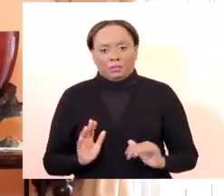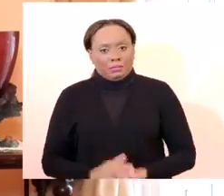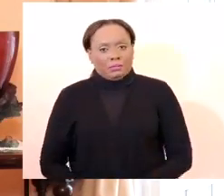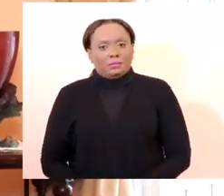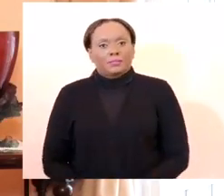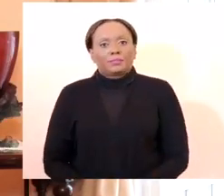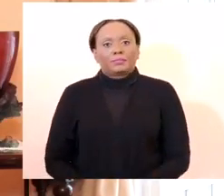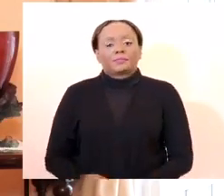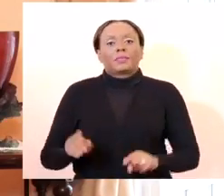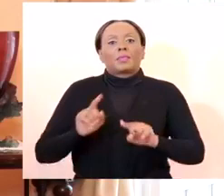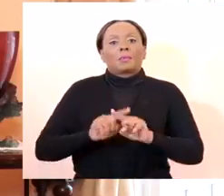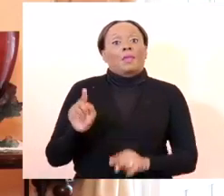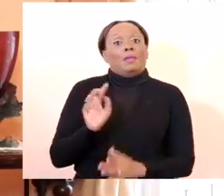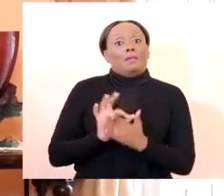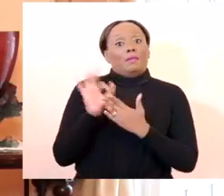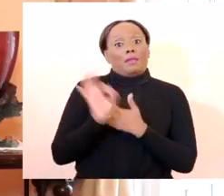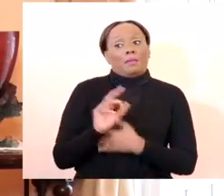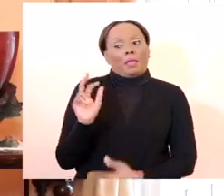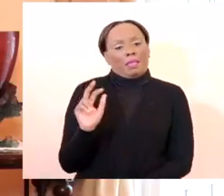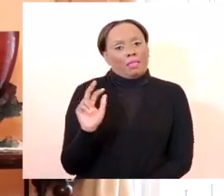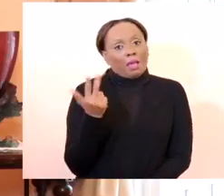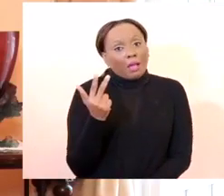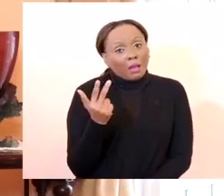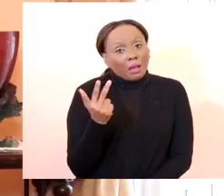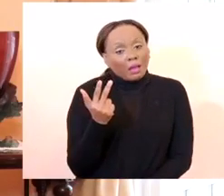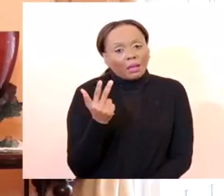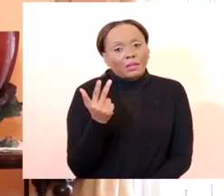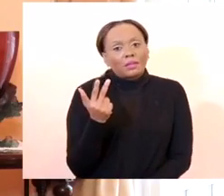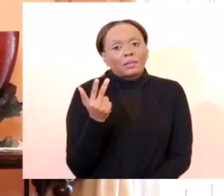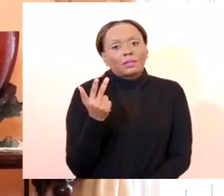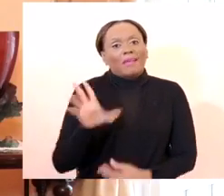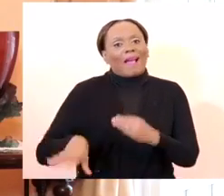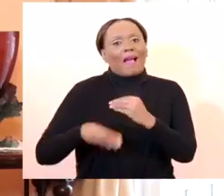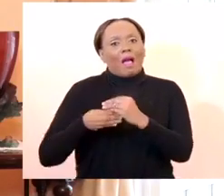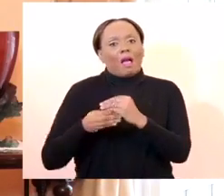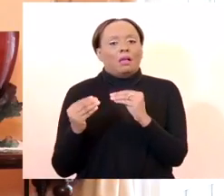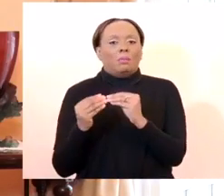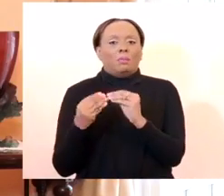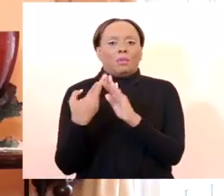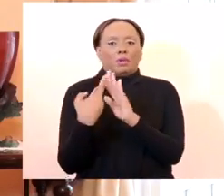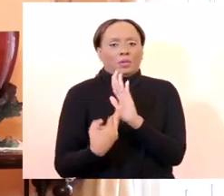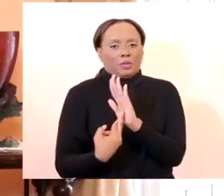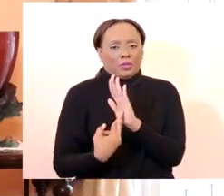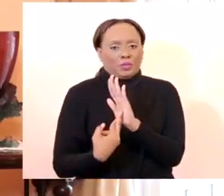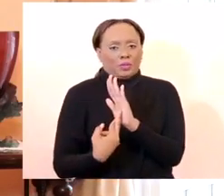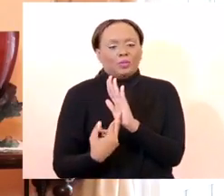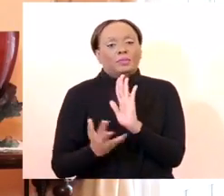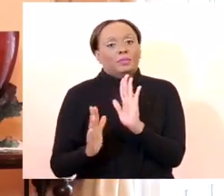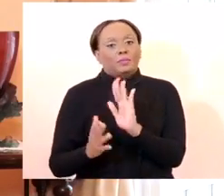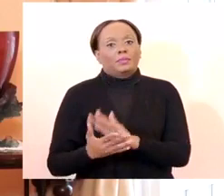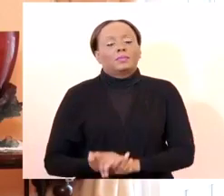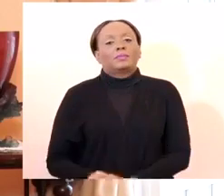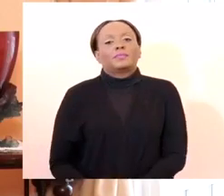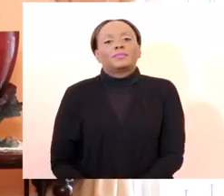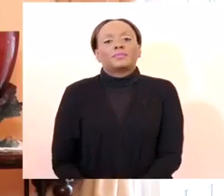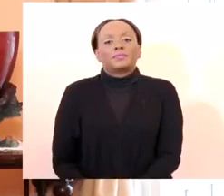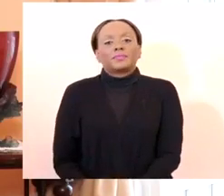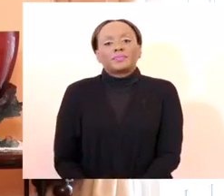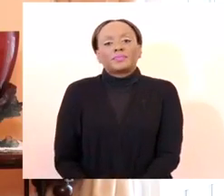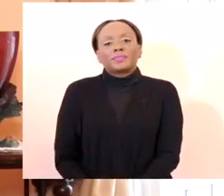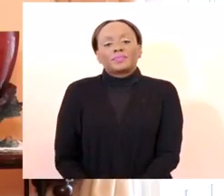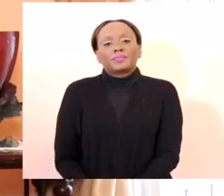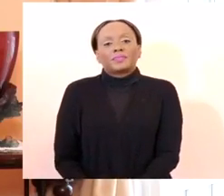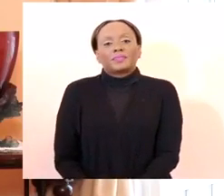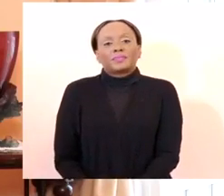But from the 3rd of February, we will now, we will then have the new directives. Now, as I said, much of it